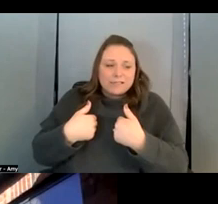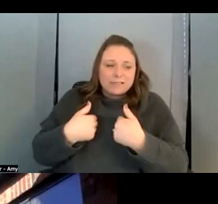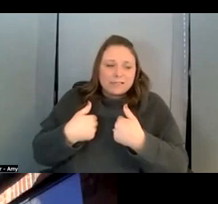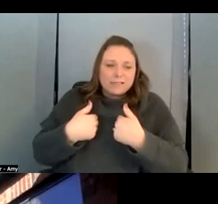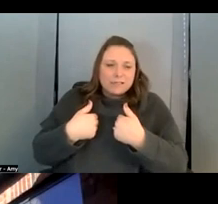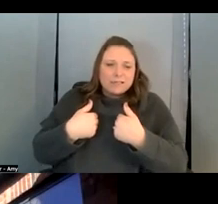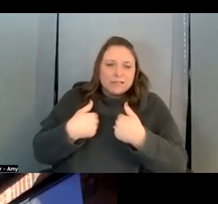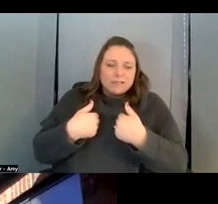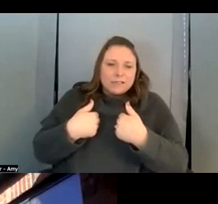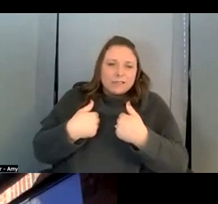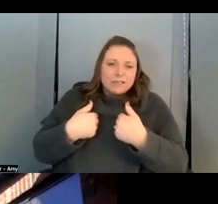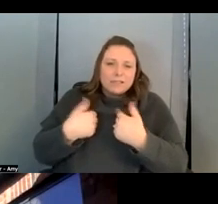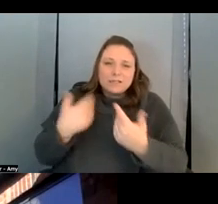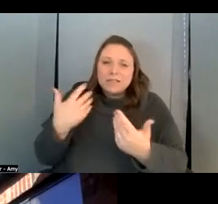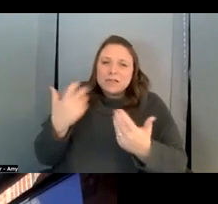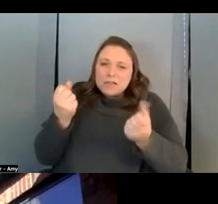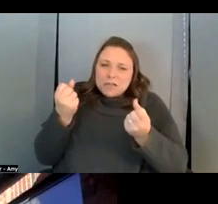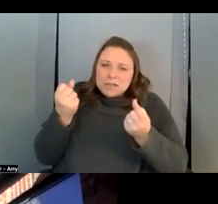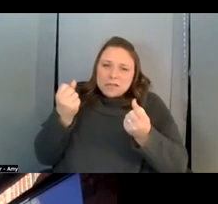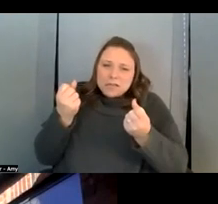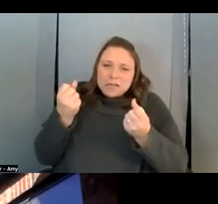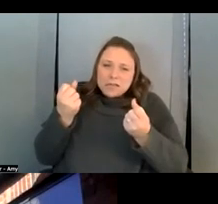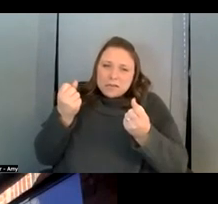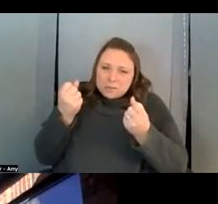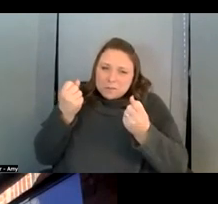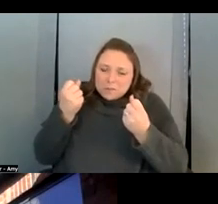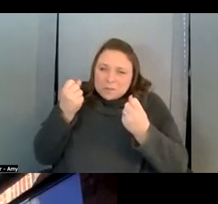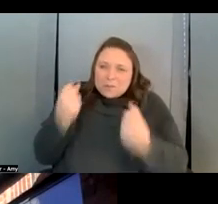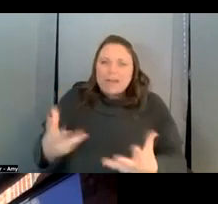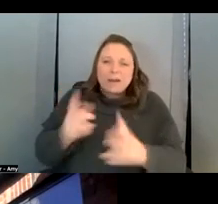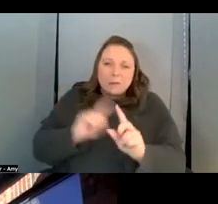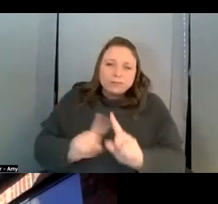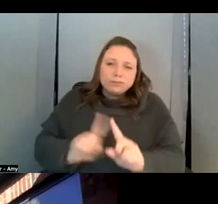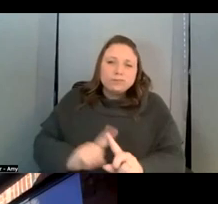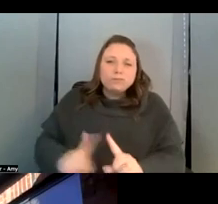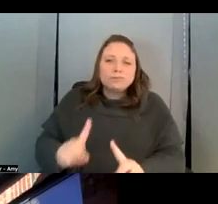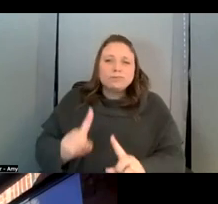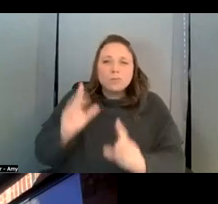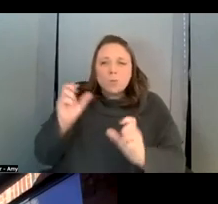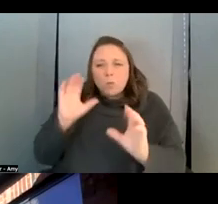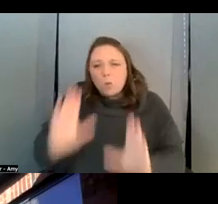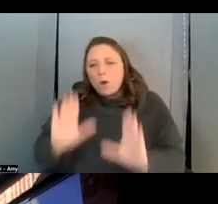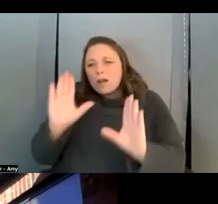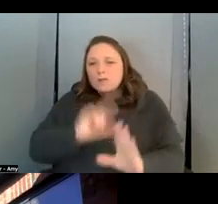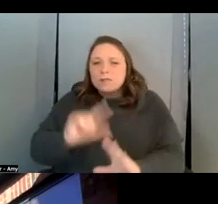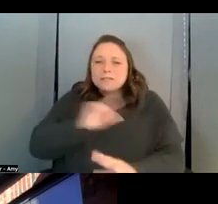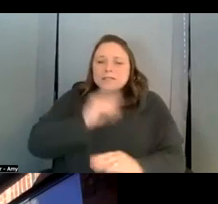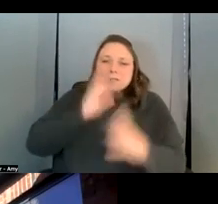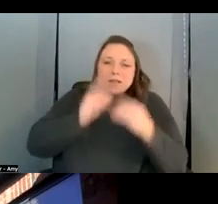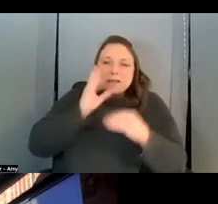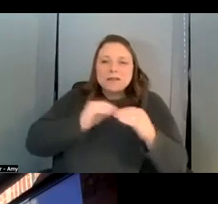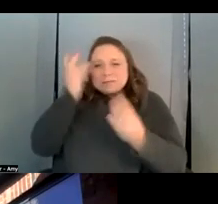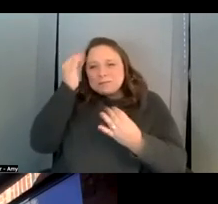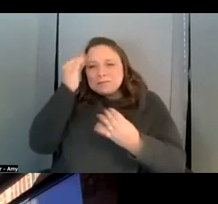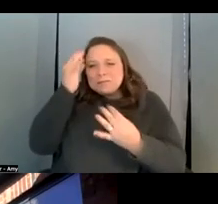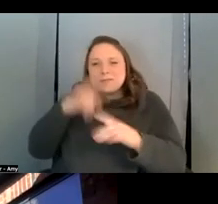don't know many persons worth of high quality experiences coming into my head all at once as a philosopher i